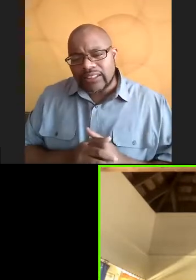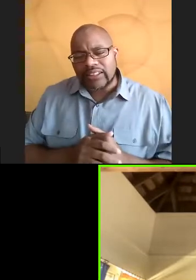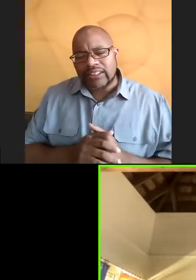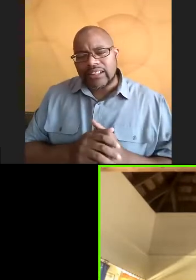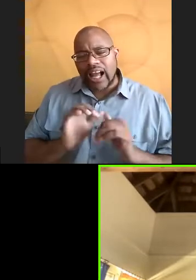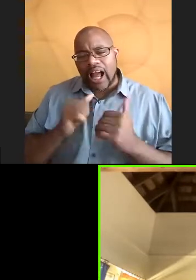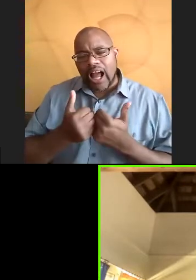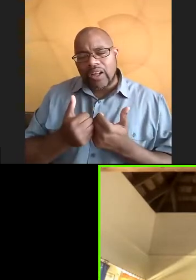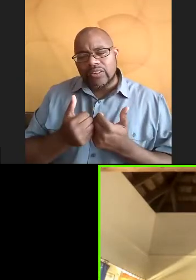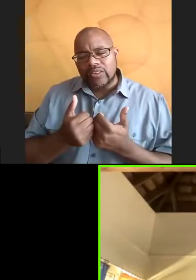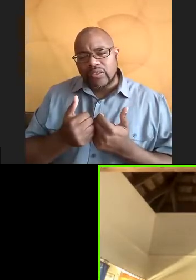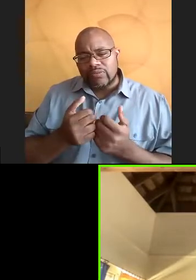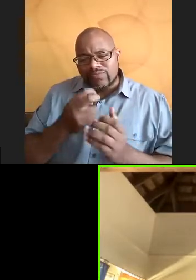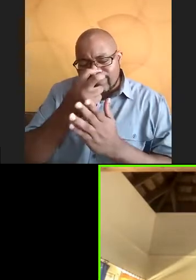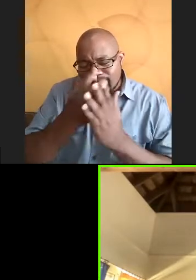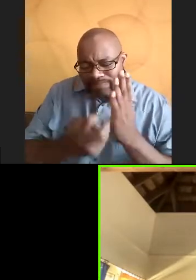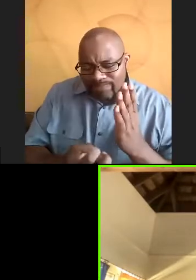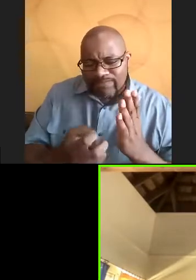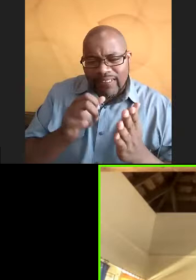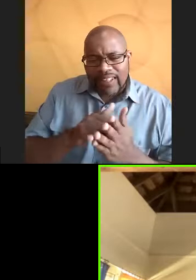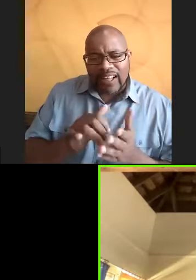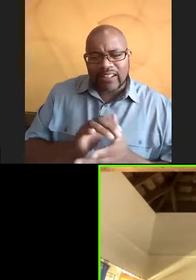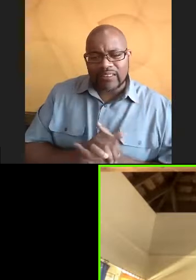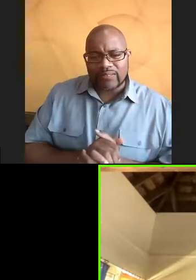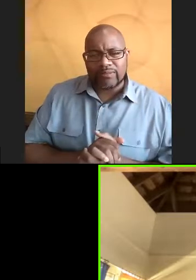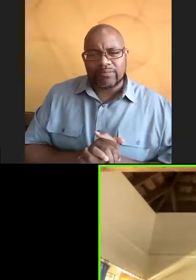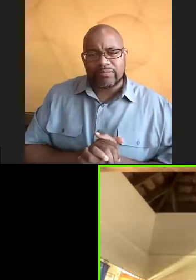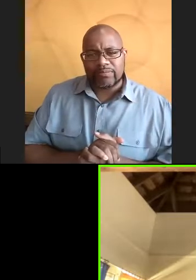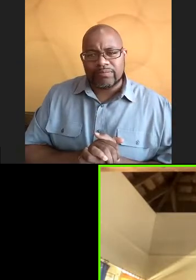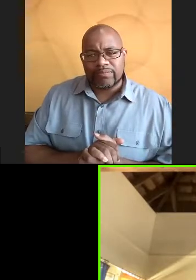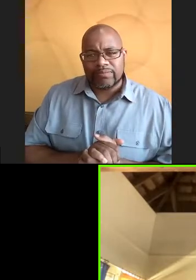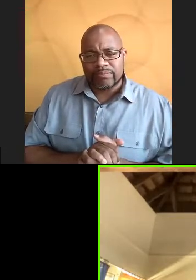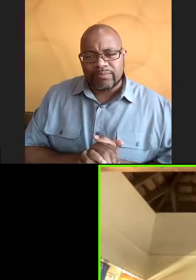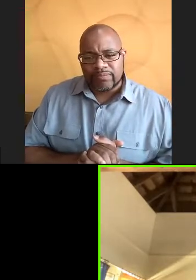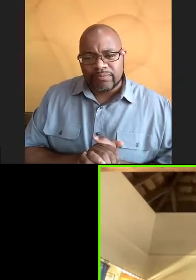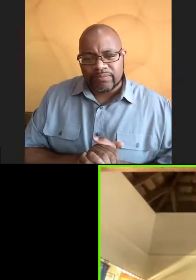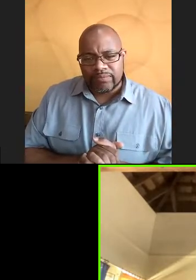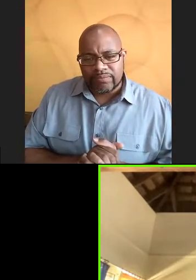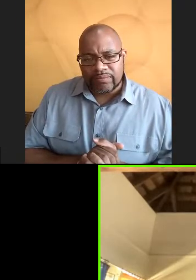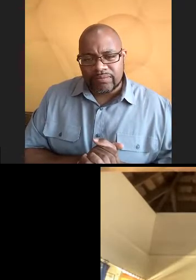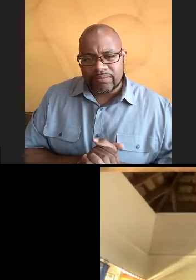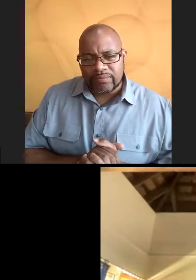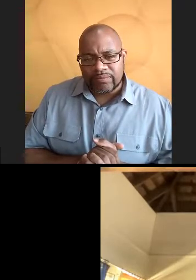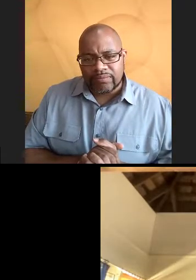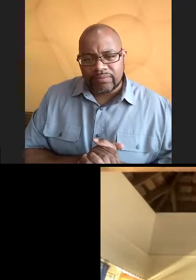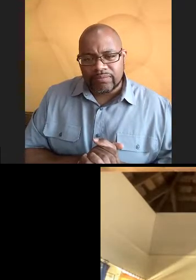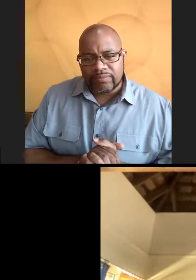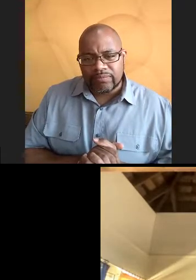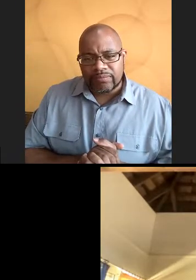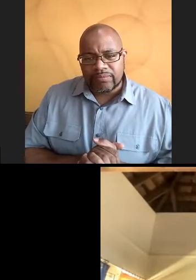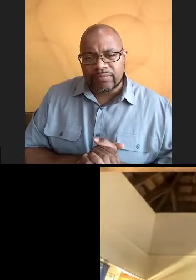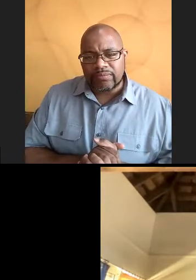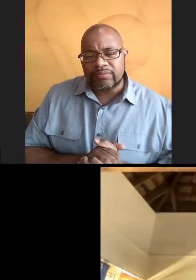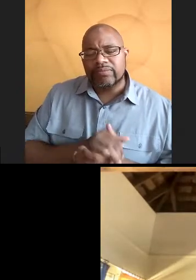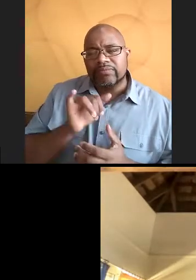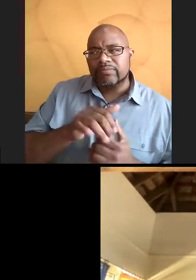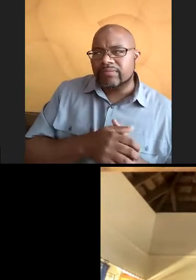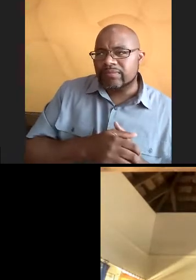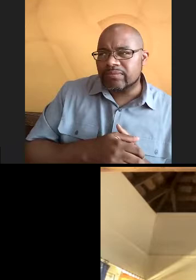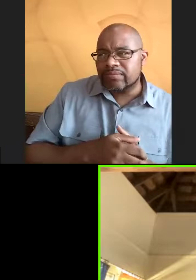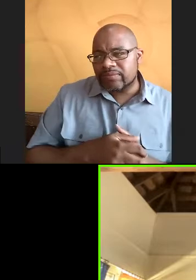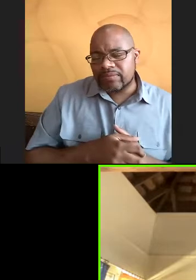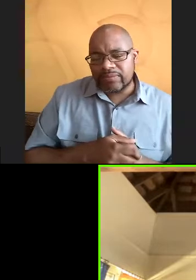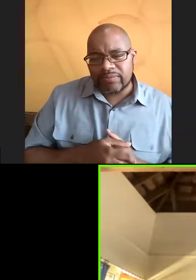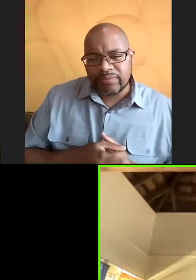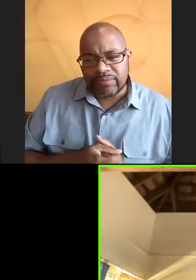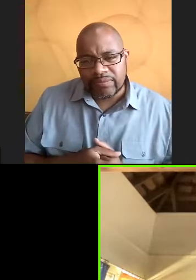exposed to the field? Like, how did you get exposed to where you are? Oh, okay. That's a big question, but,